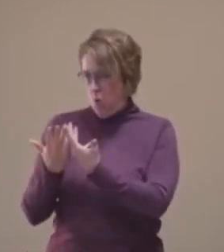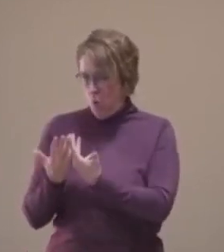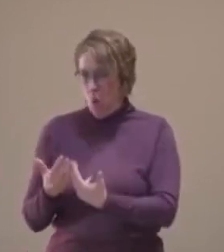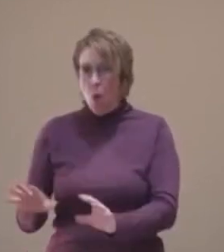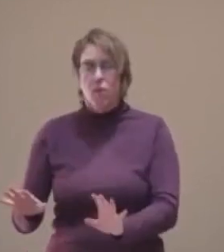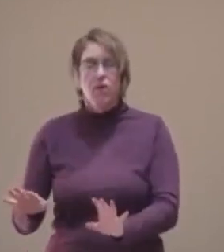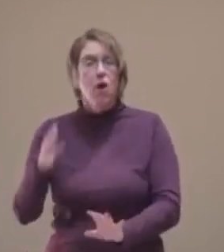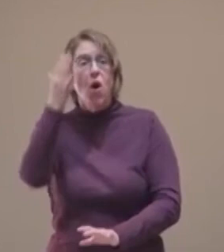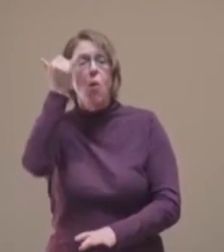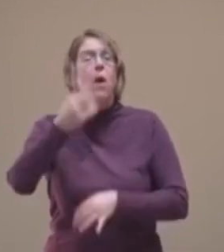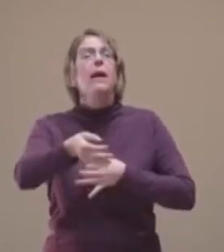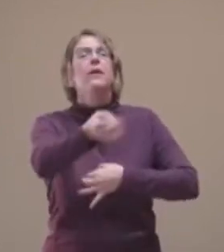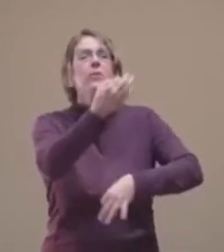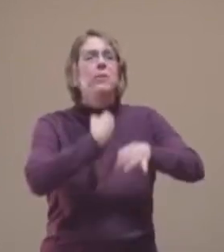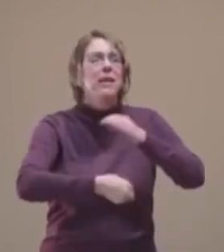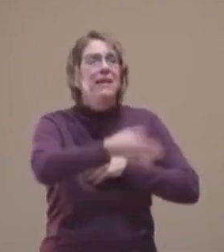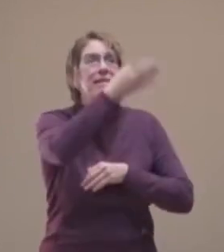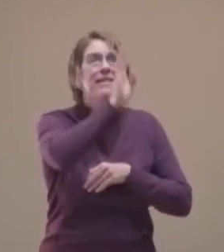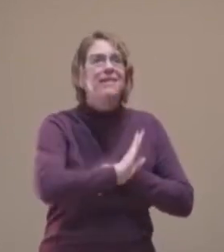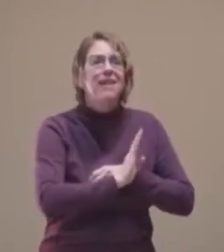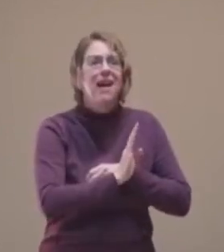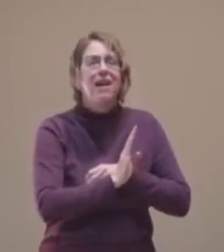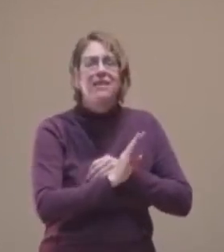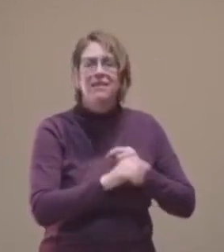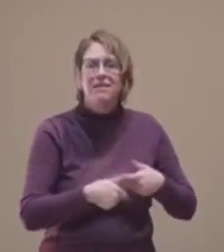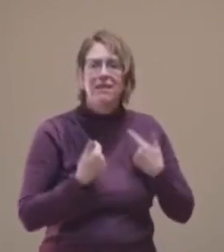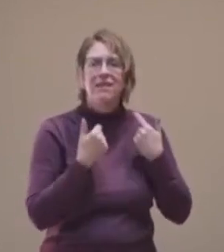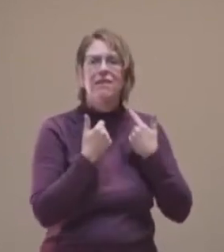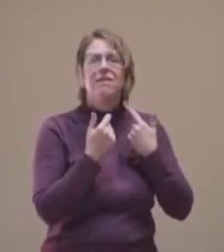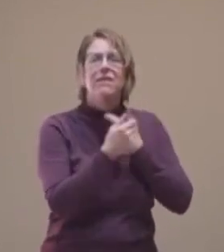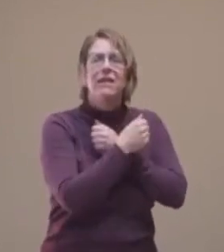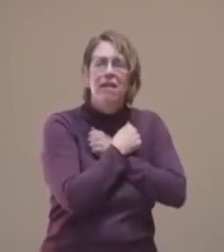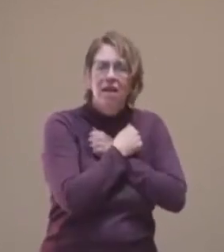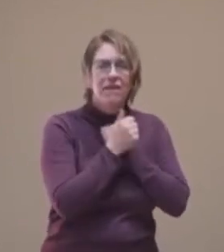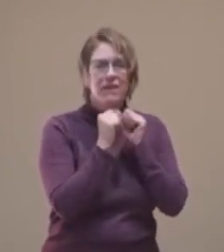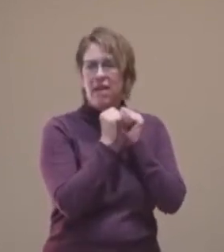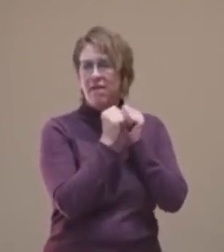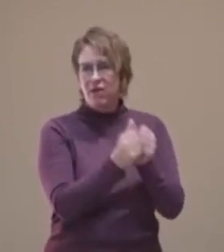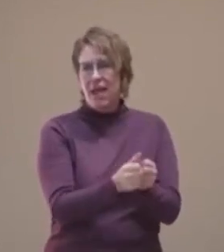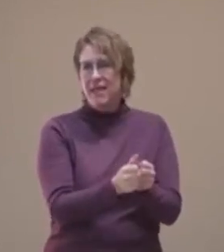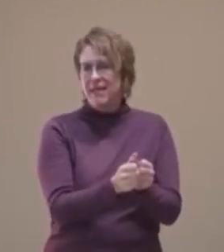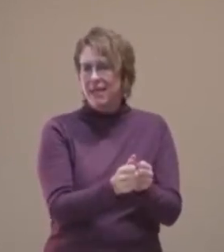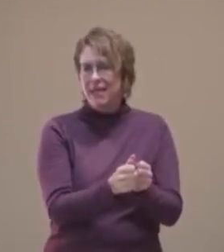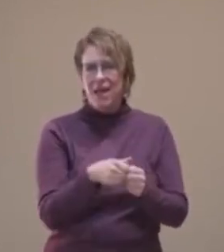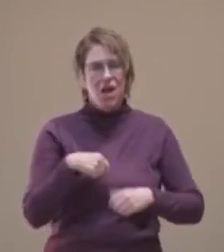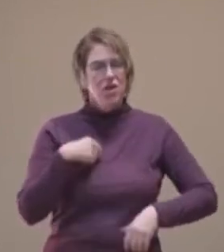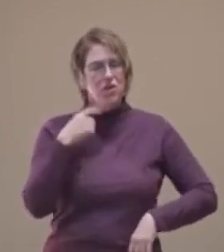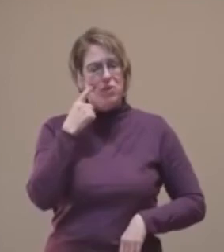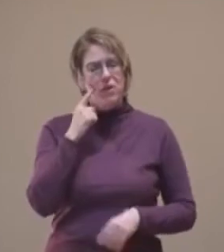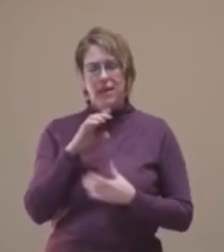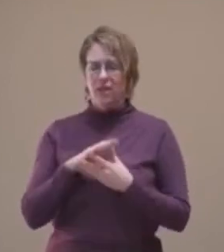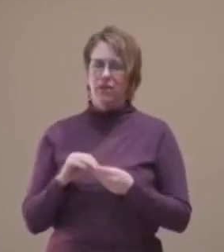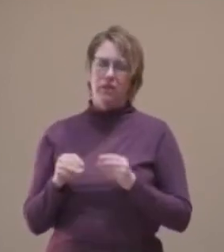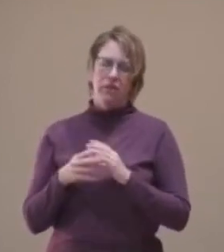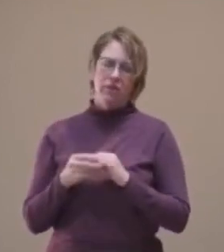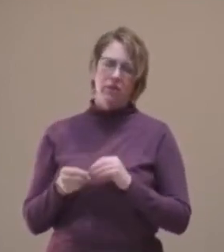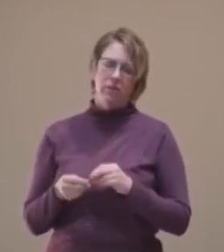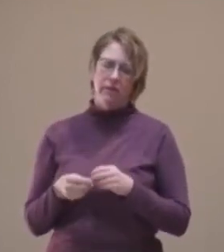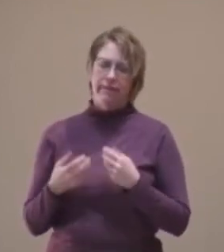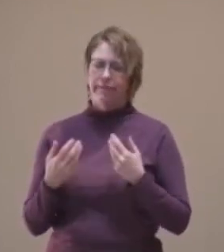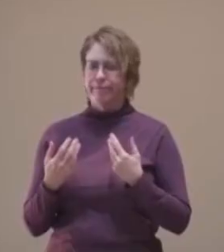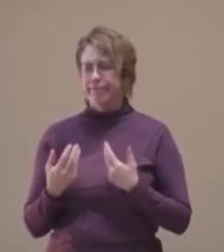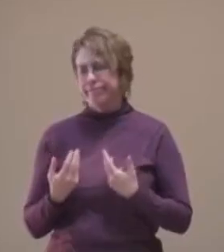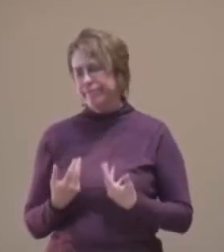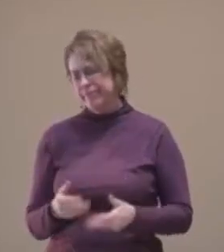everlasting. Every time we think the story is over, God shows up and reminds us it's just getting